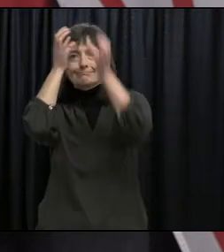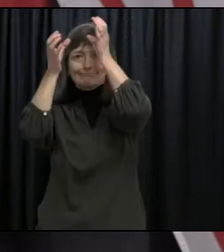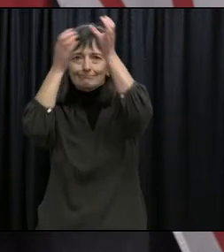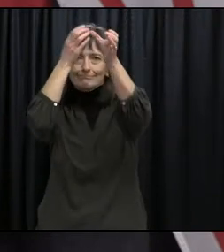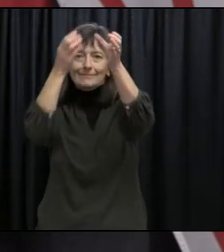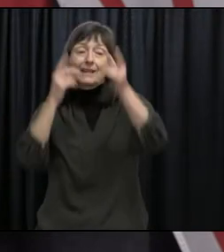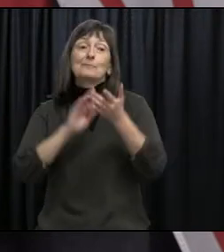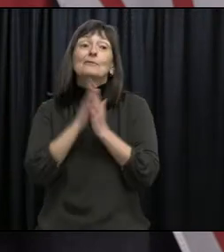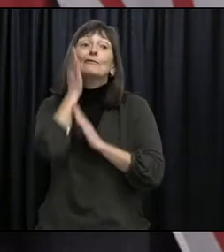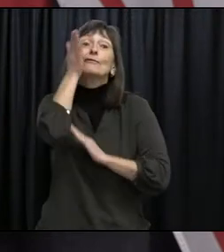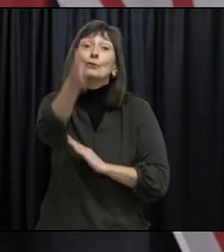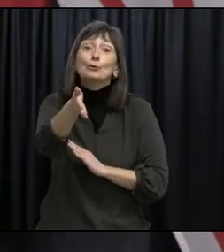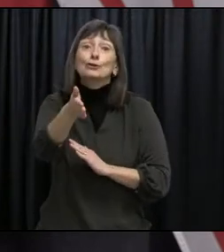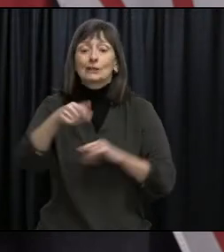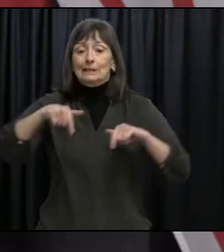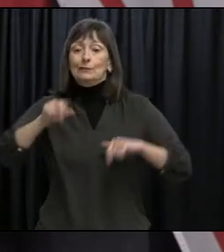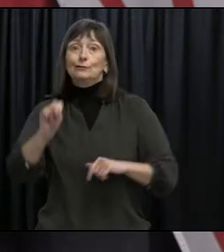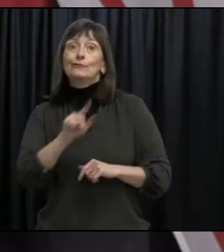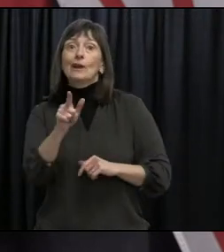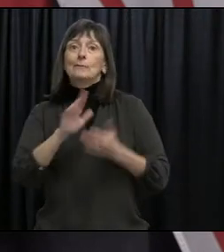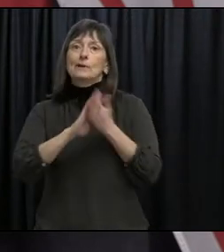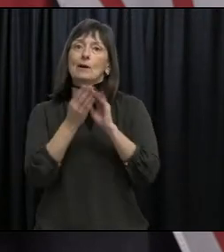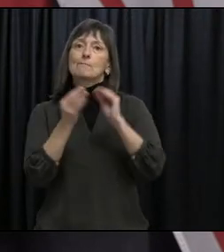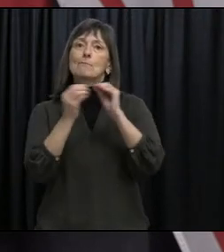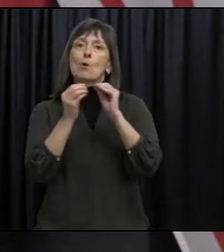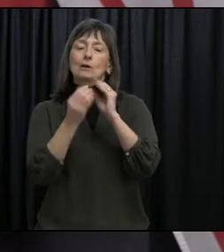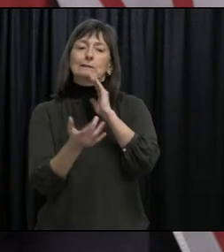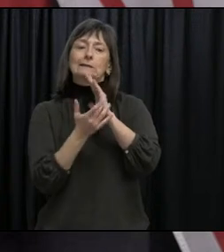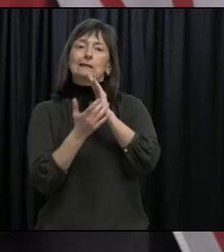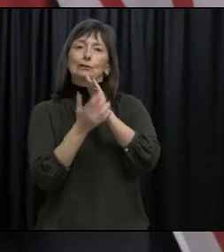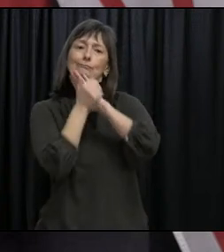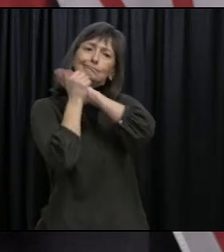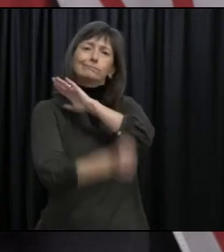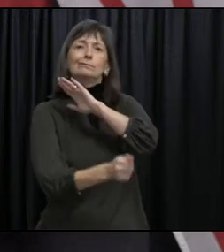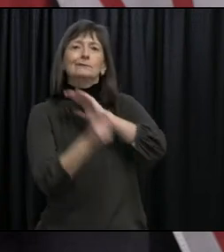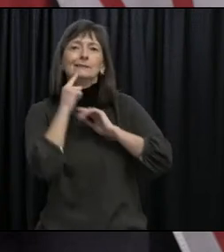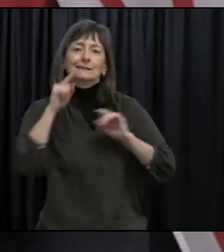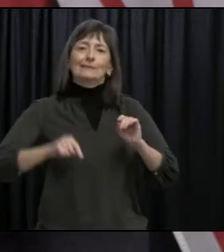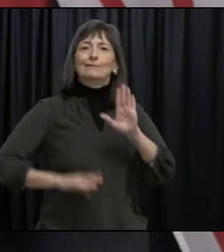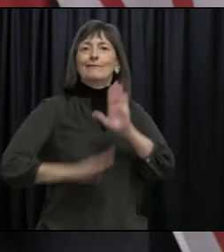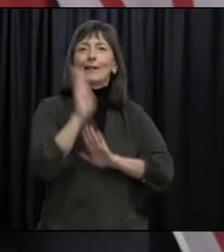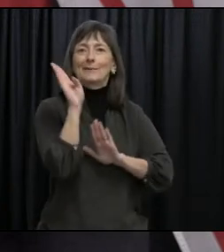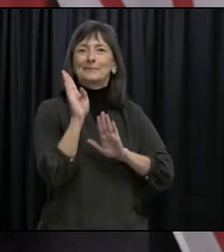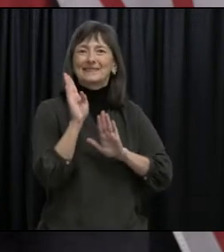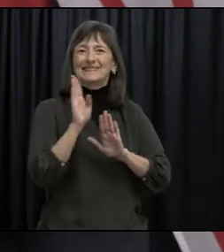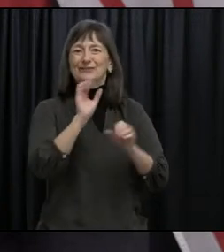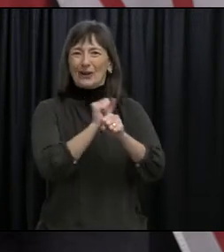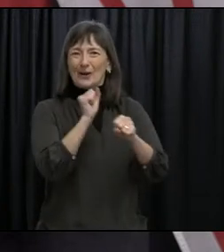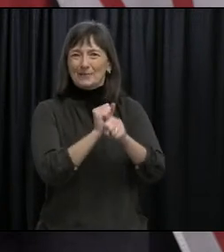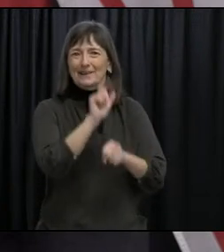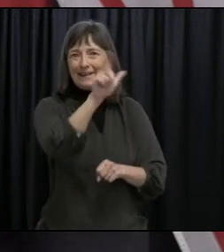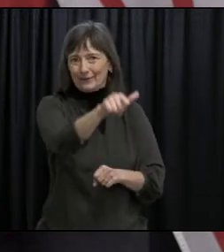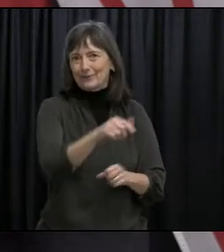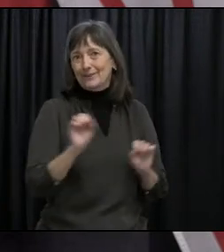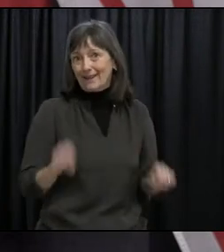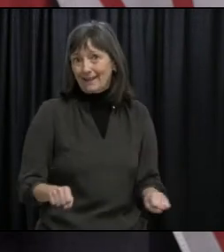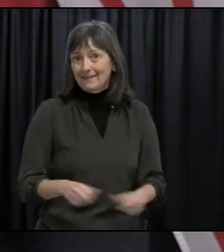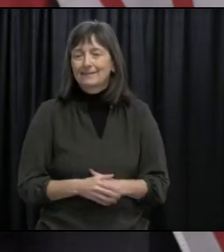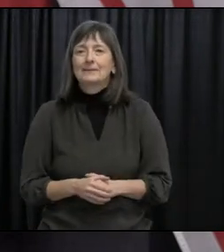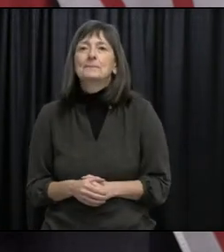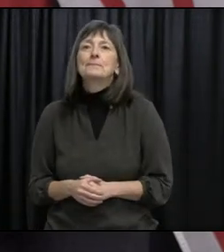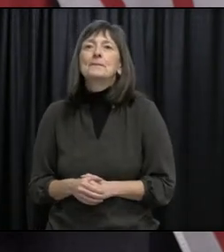workforce in this province. We also recognize that Internet connectivity can be a challenge,